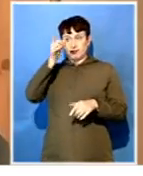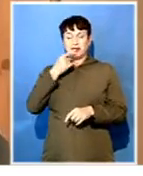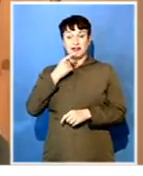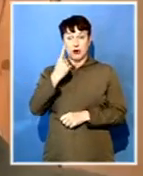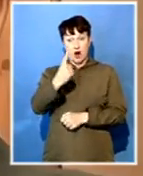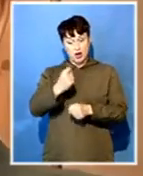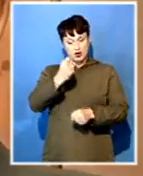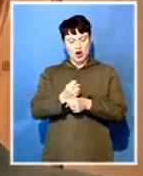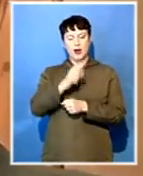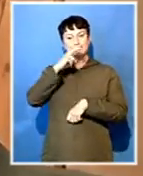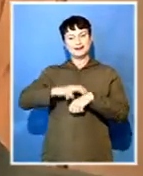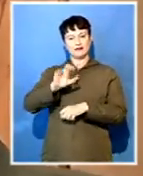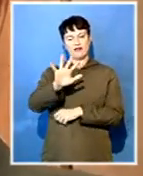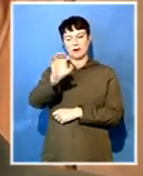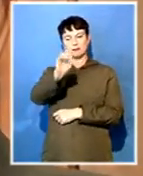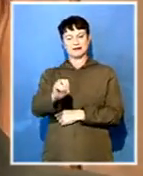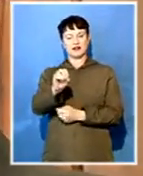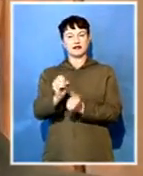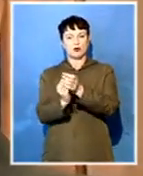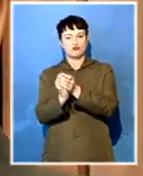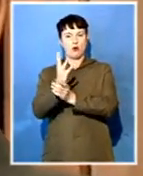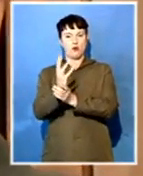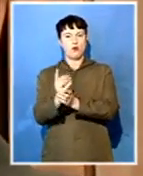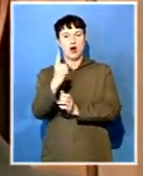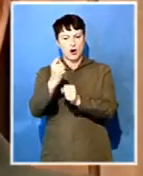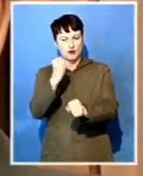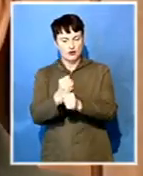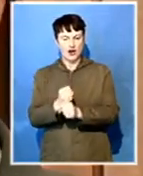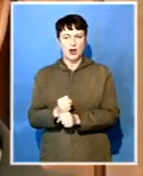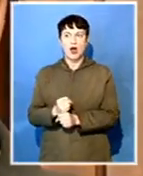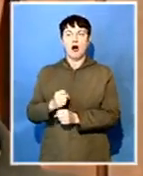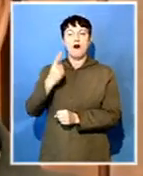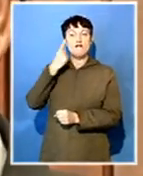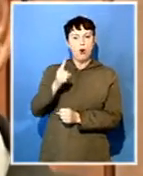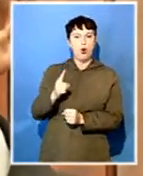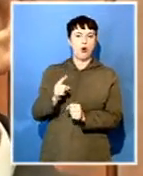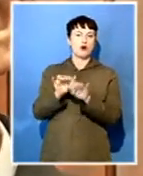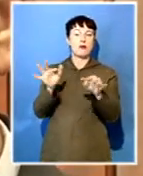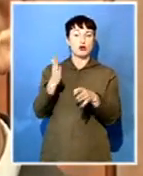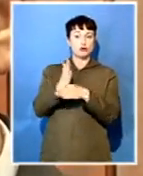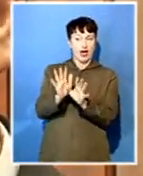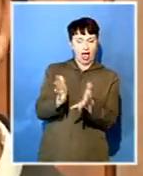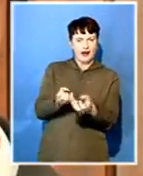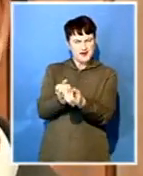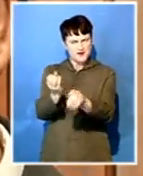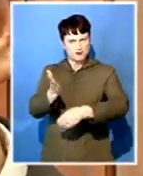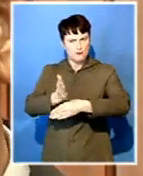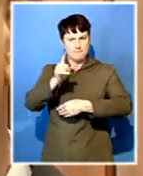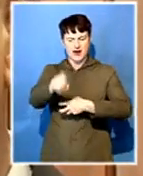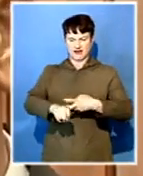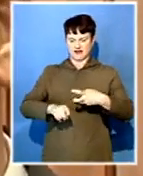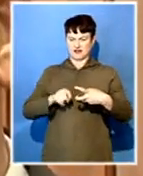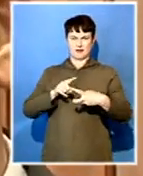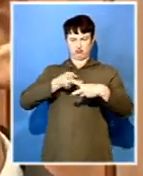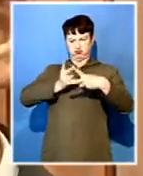per year to deal with the high levels of unemployment and poverty. And we're not anywhere near that. President Zuma